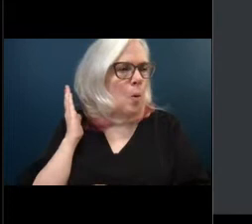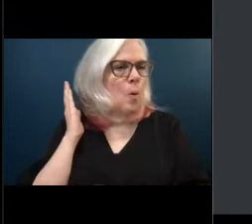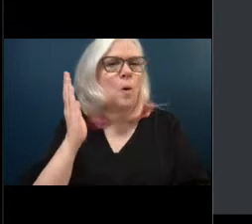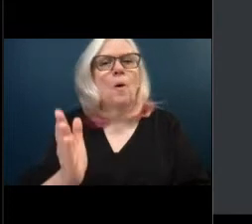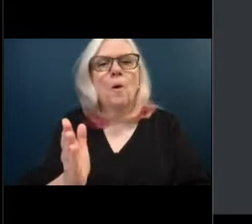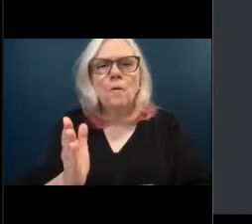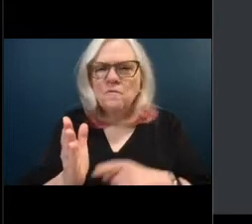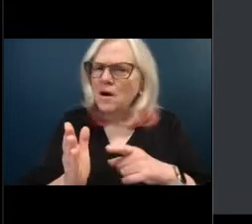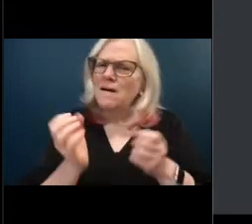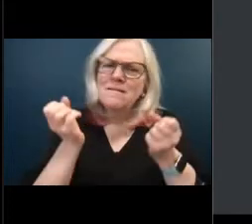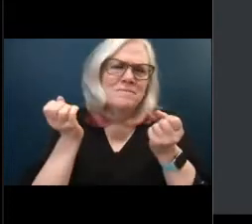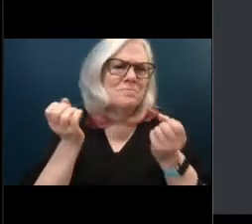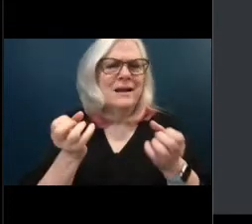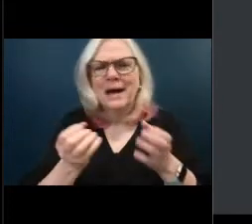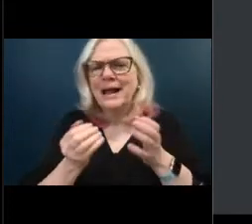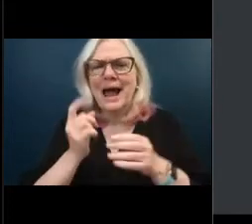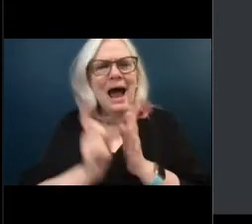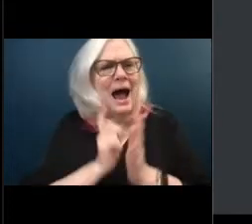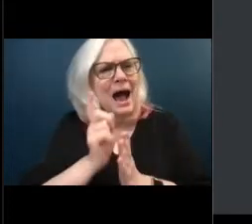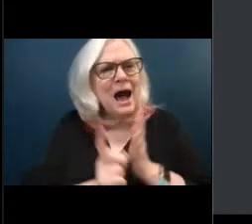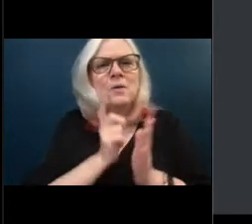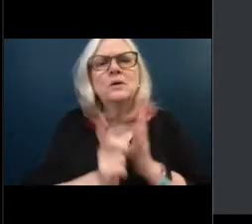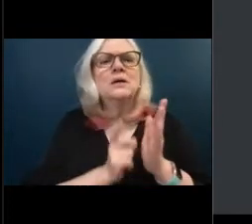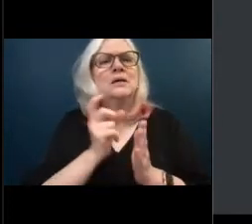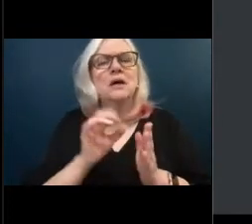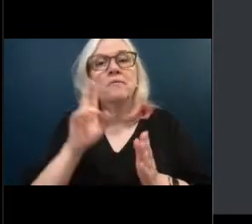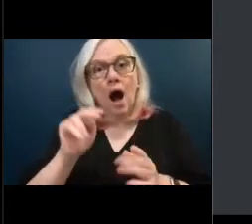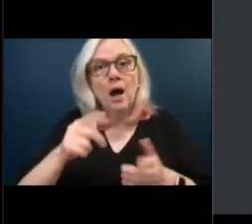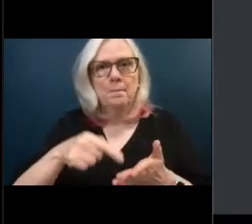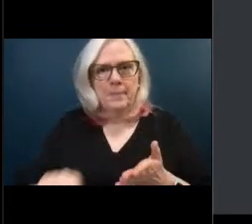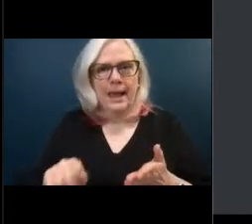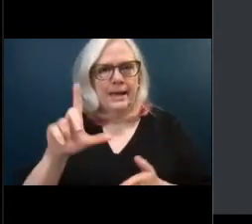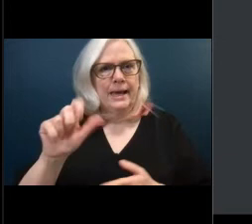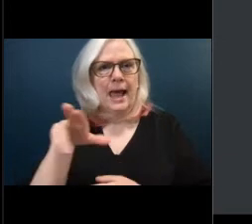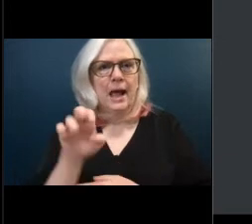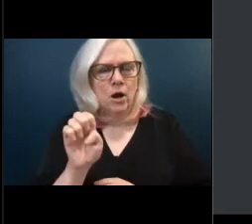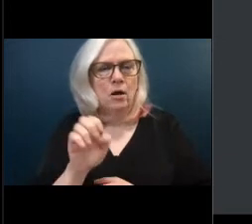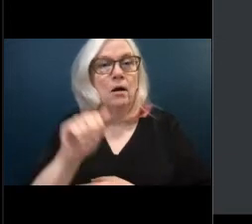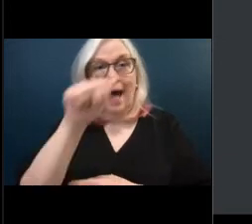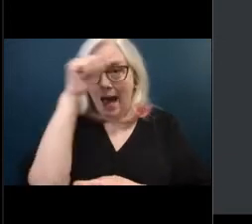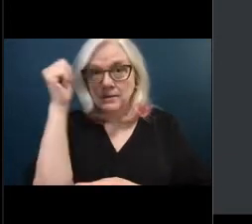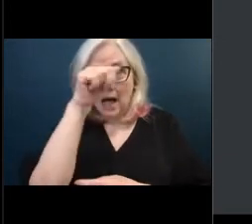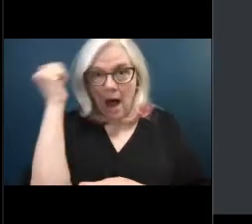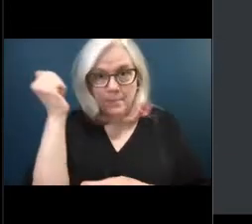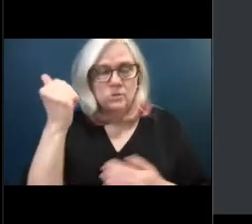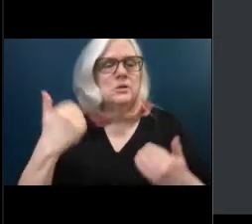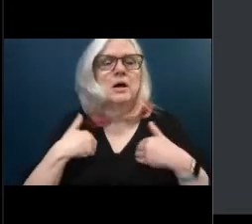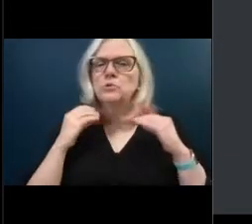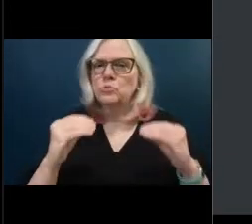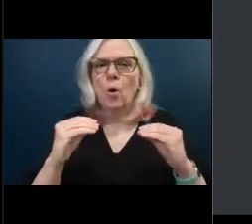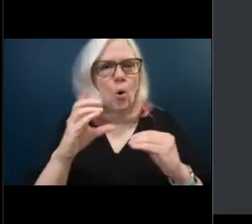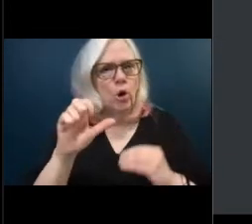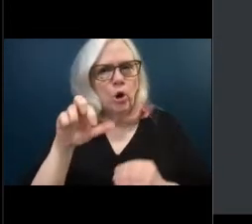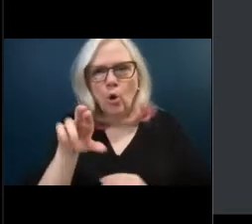for individuals with Alzheimer's disease. Alzheimer's disease, which currently has no cure, is the sixth leading